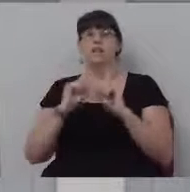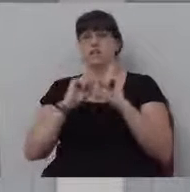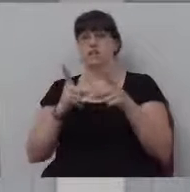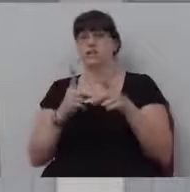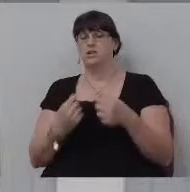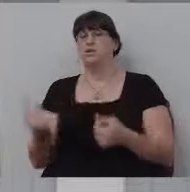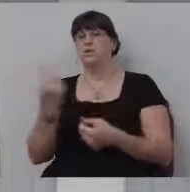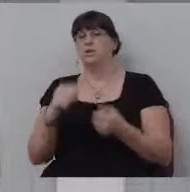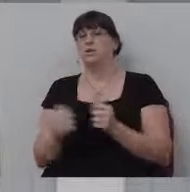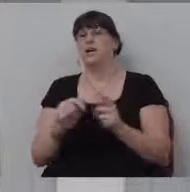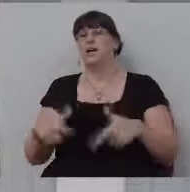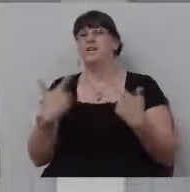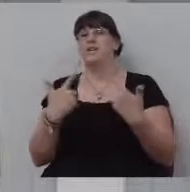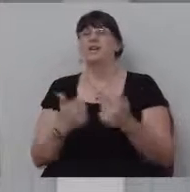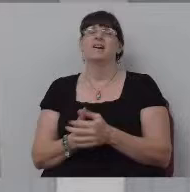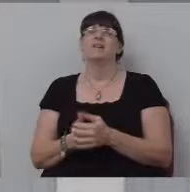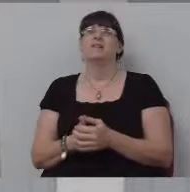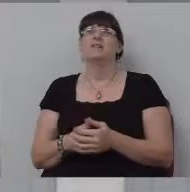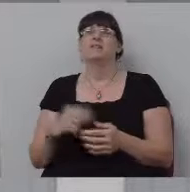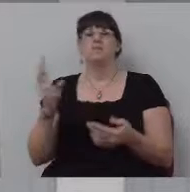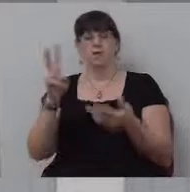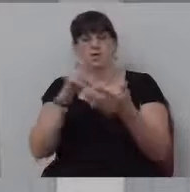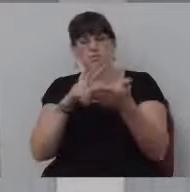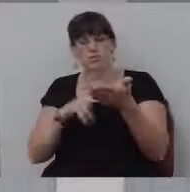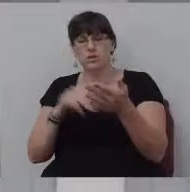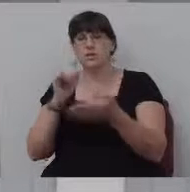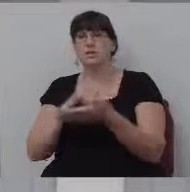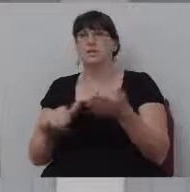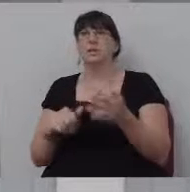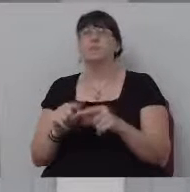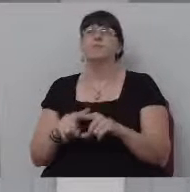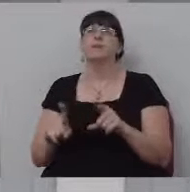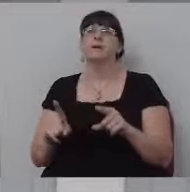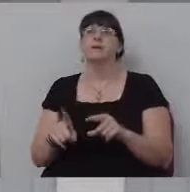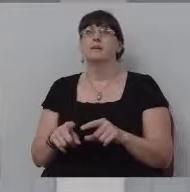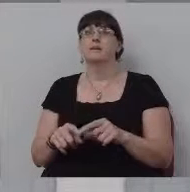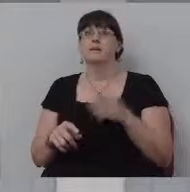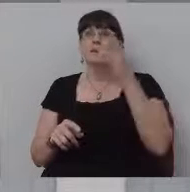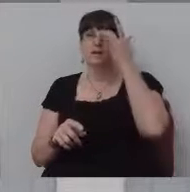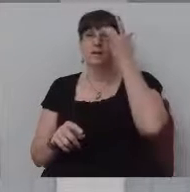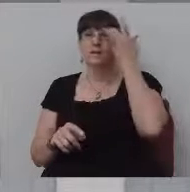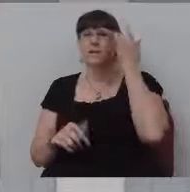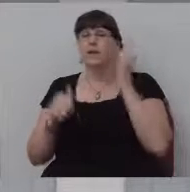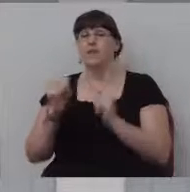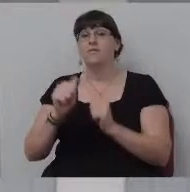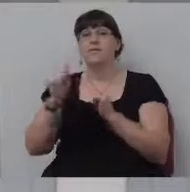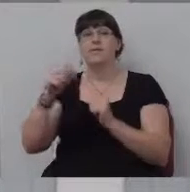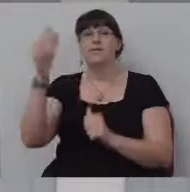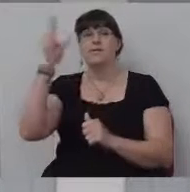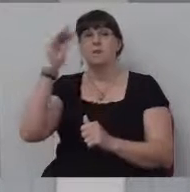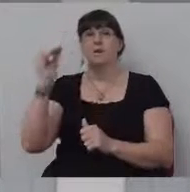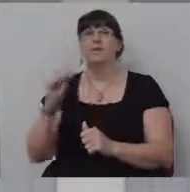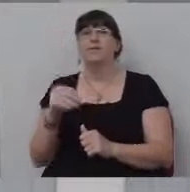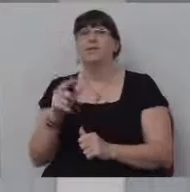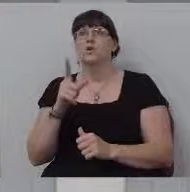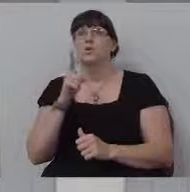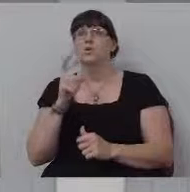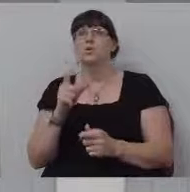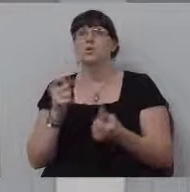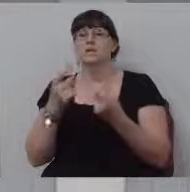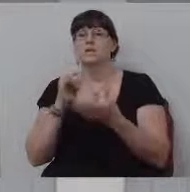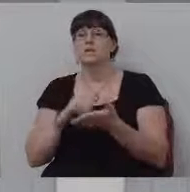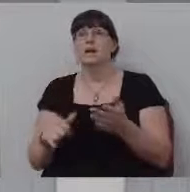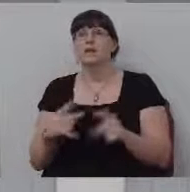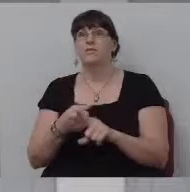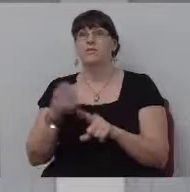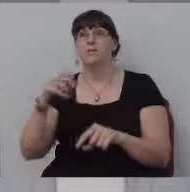life and, uh, and that sort of thing. And so I was looking into that, uh, but I, I, I did, I followed a guy that he actually didn't do it down south. He, he